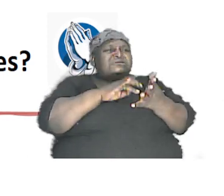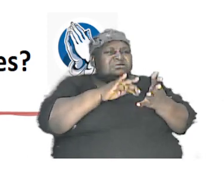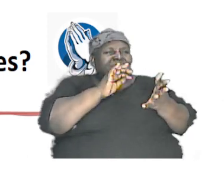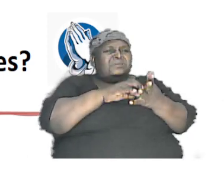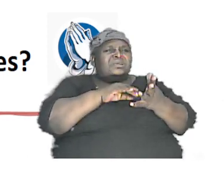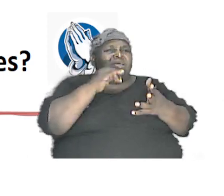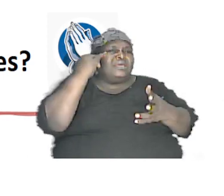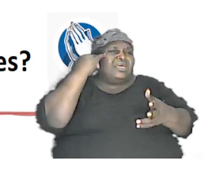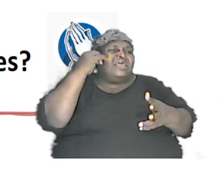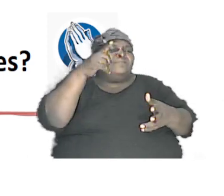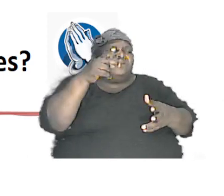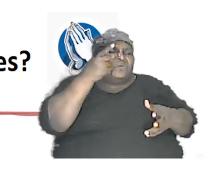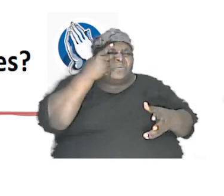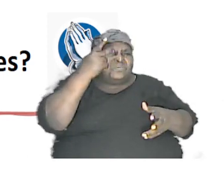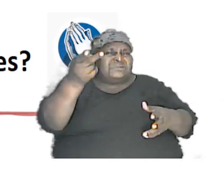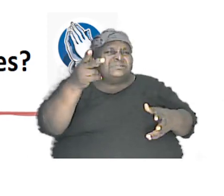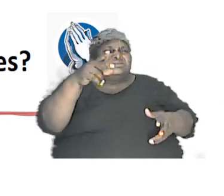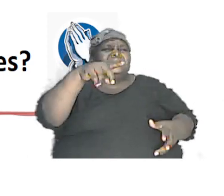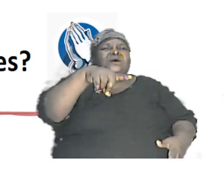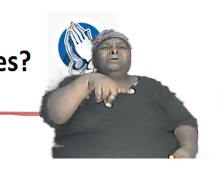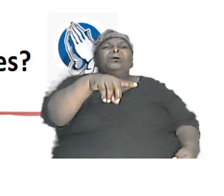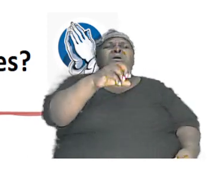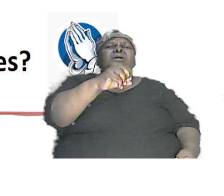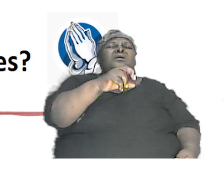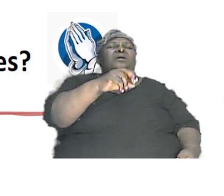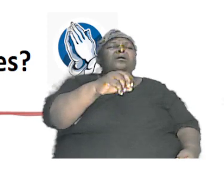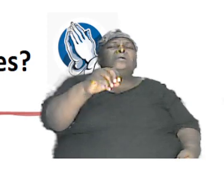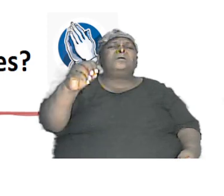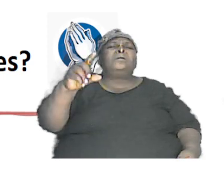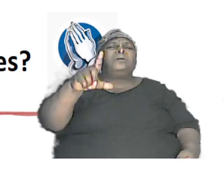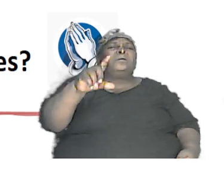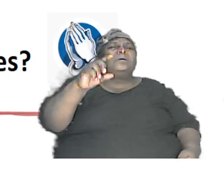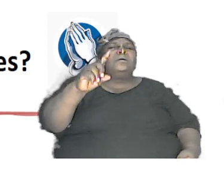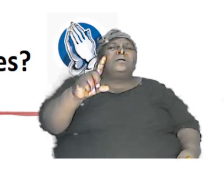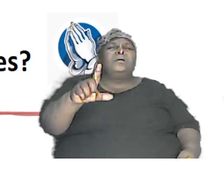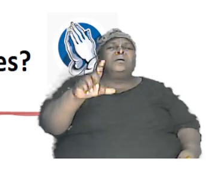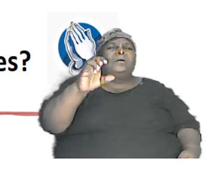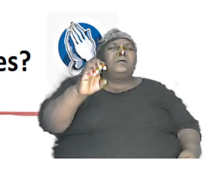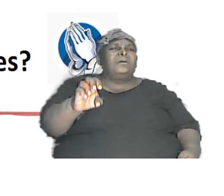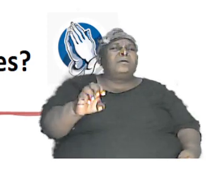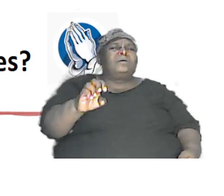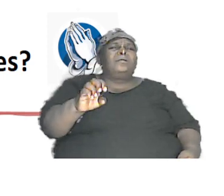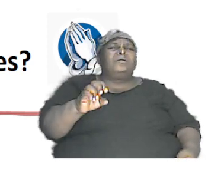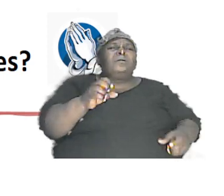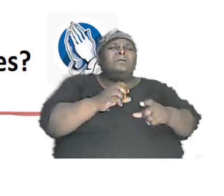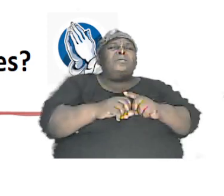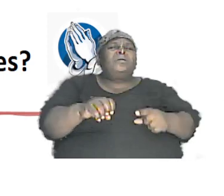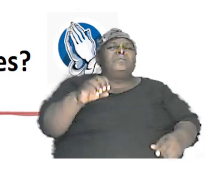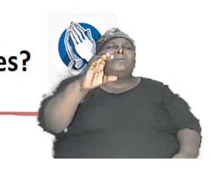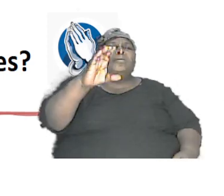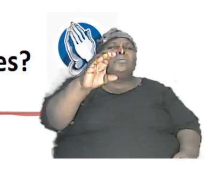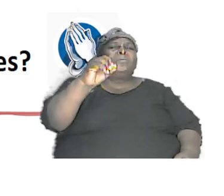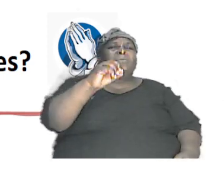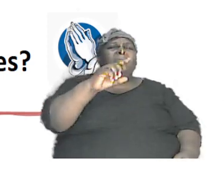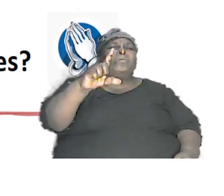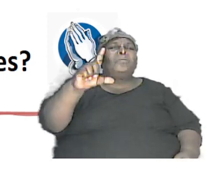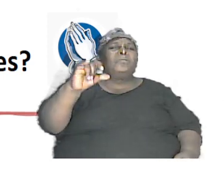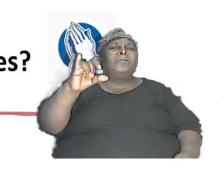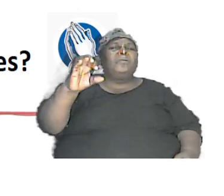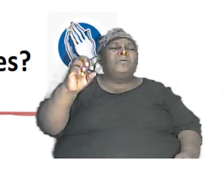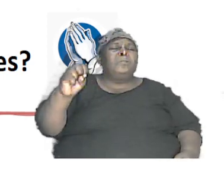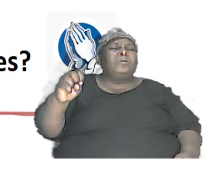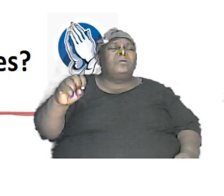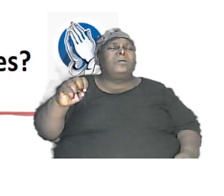a poodle and a collie or if you see a bulldog and an African wild dog